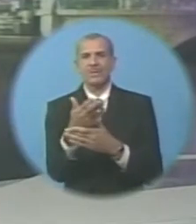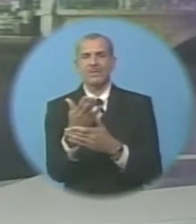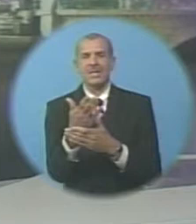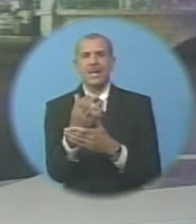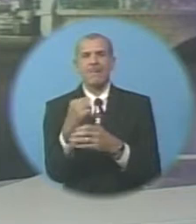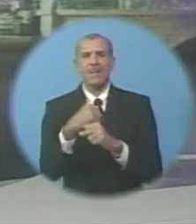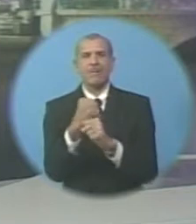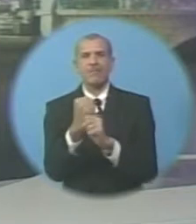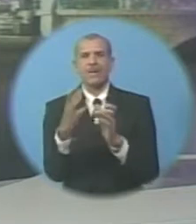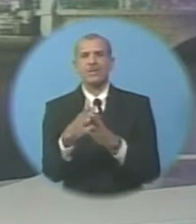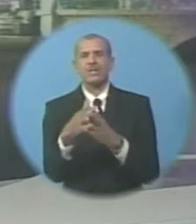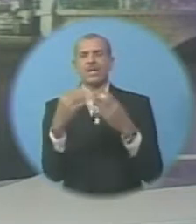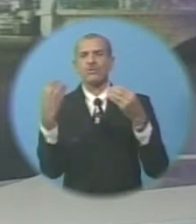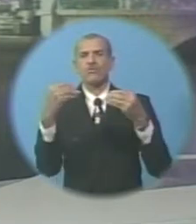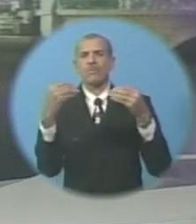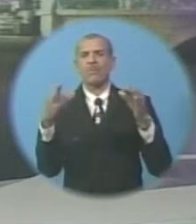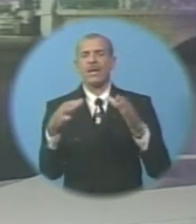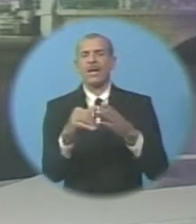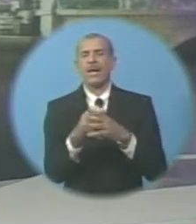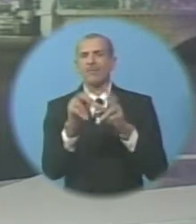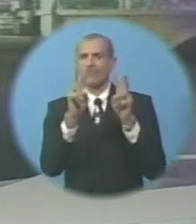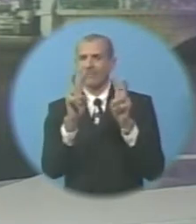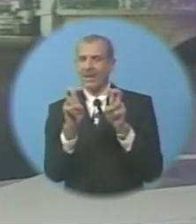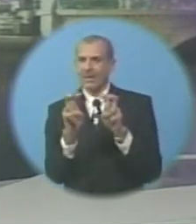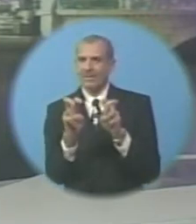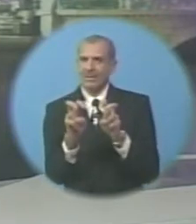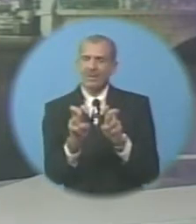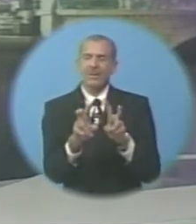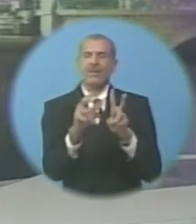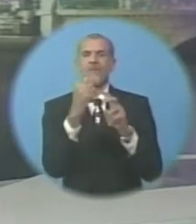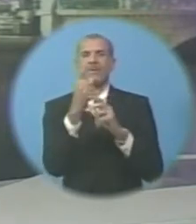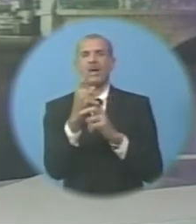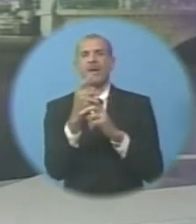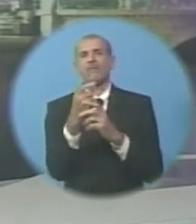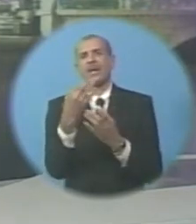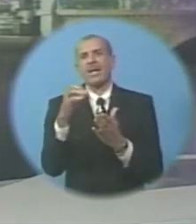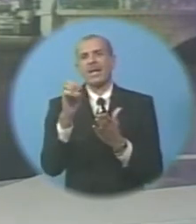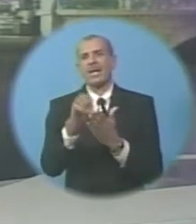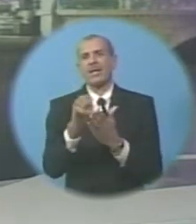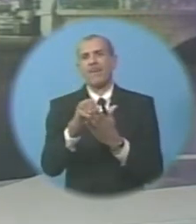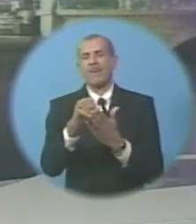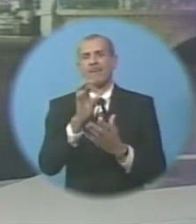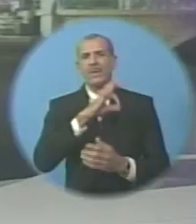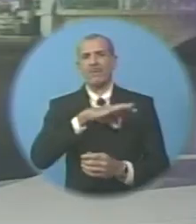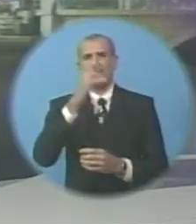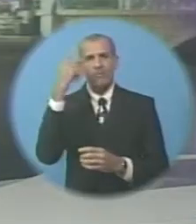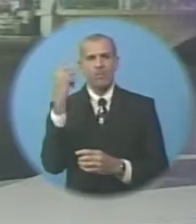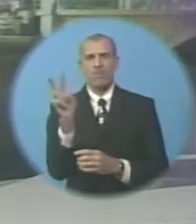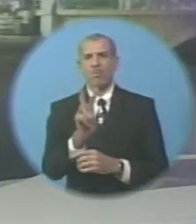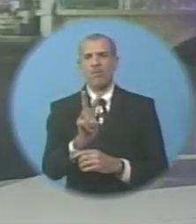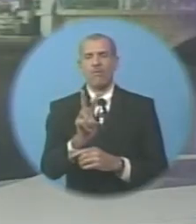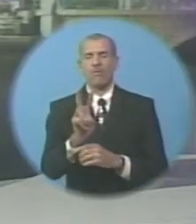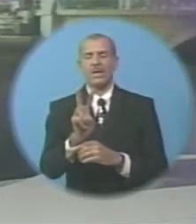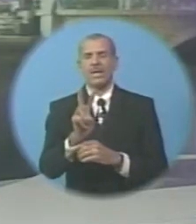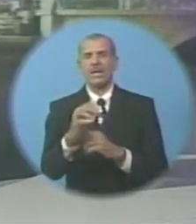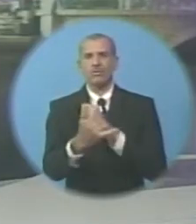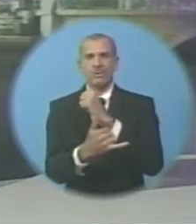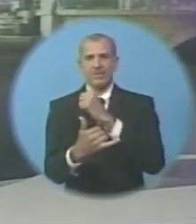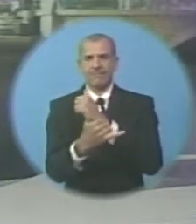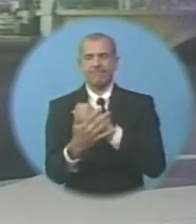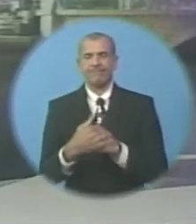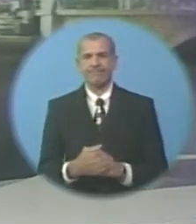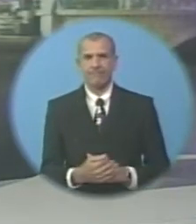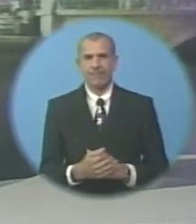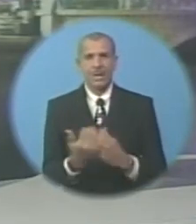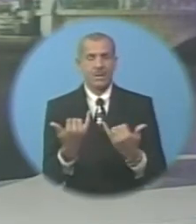supermarkets and exploring investment opportunities which could result in economic gains for both countries And time